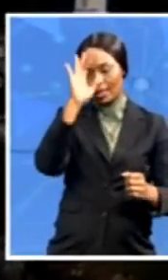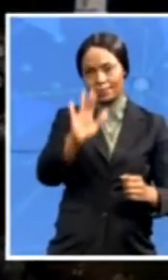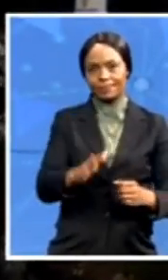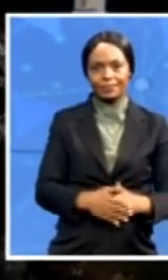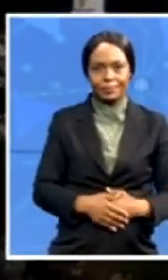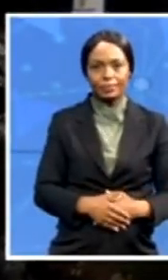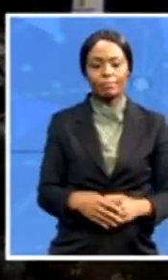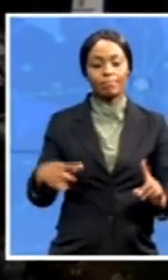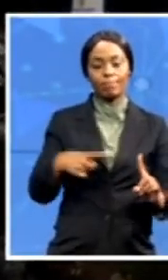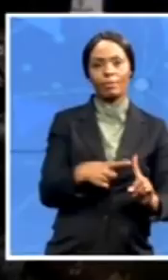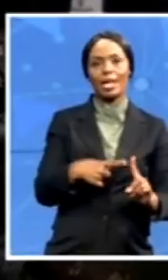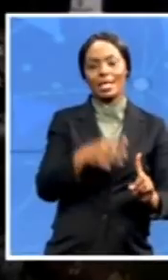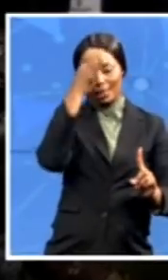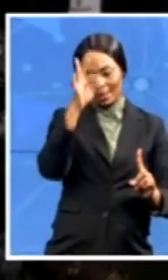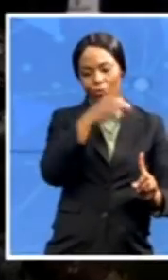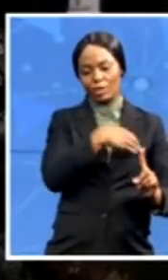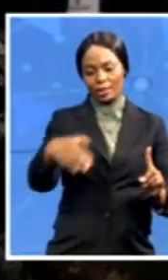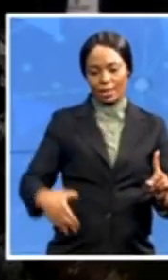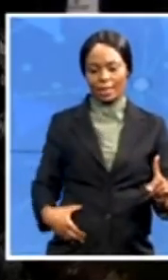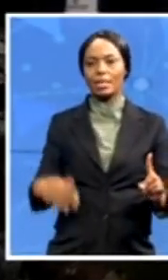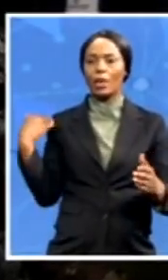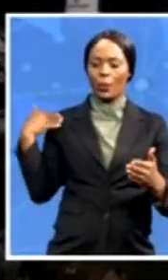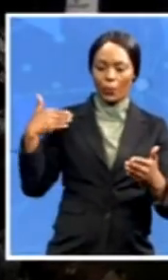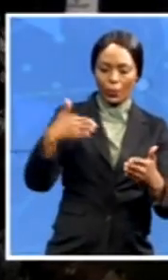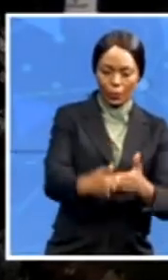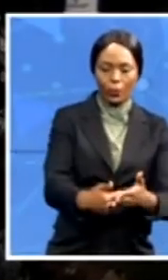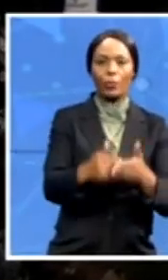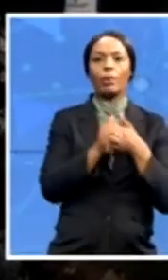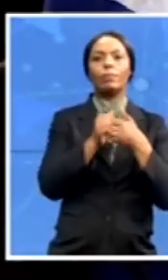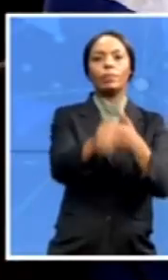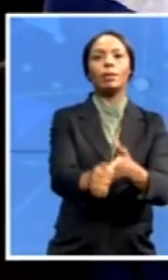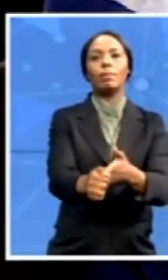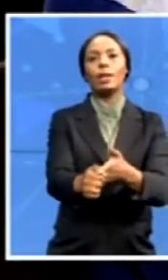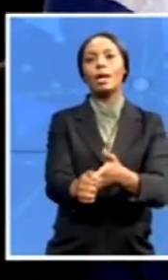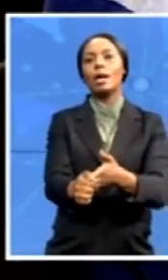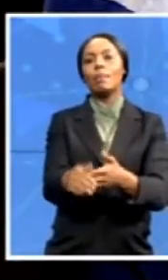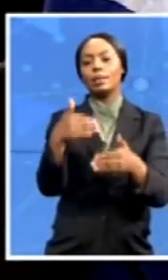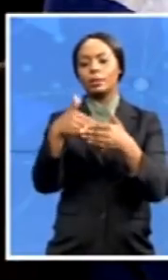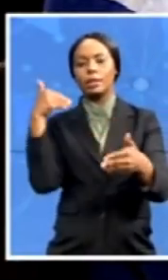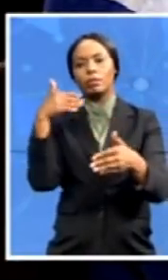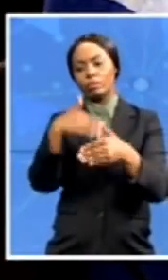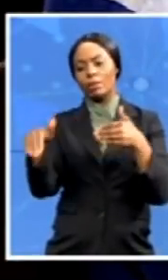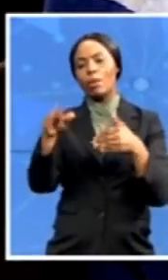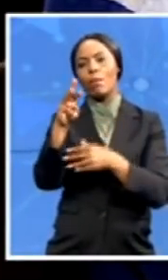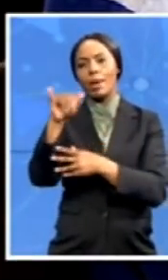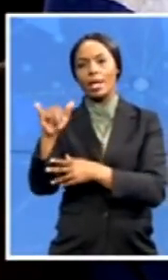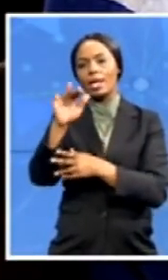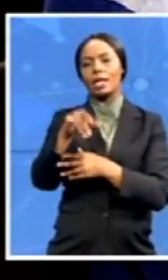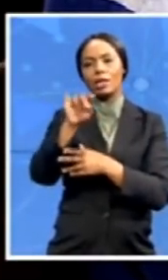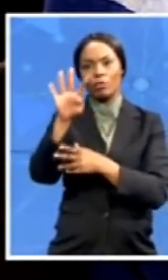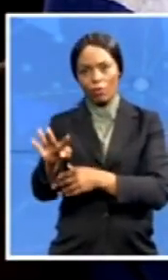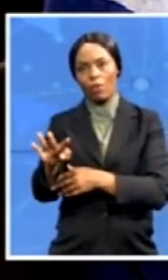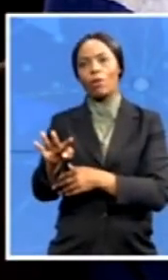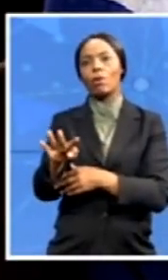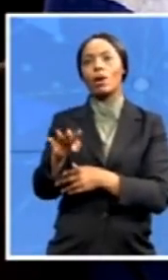Nelson Mandela's inauguration on the 10th of May 1994. During this period, he initiated